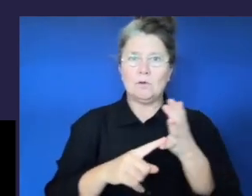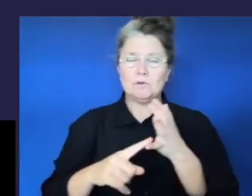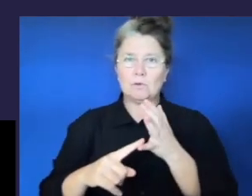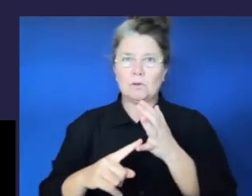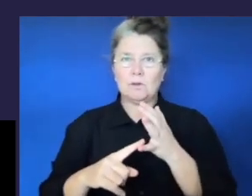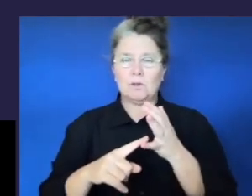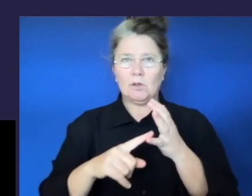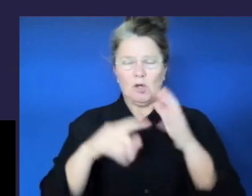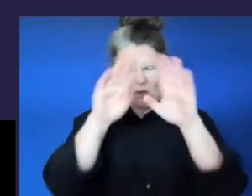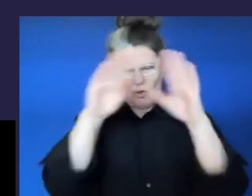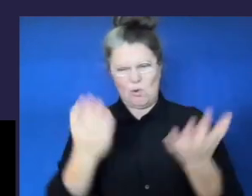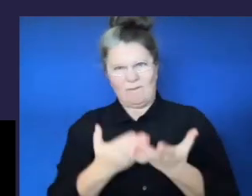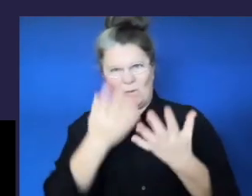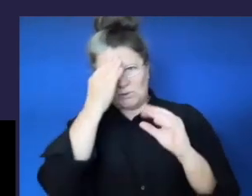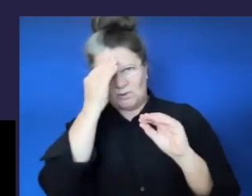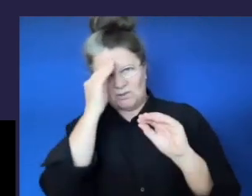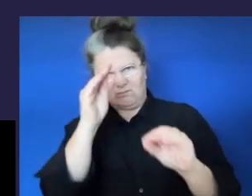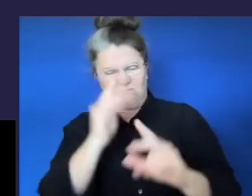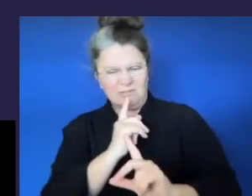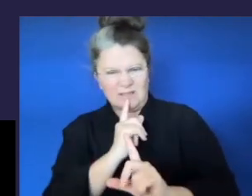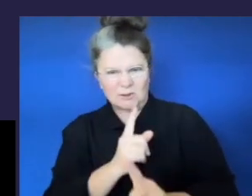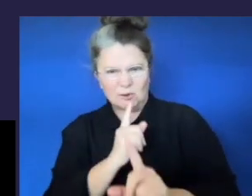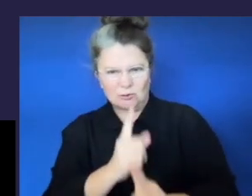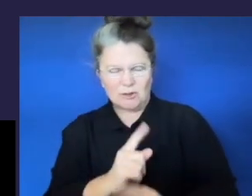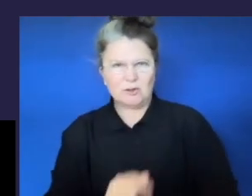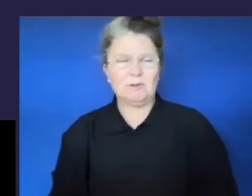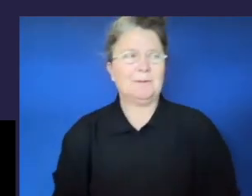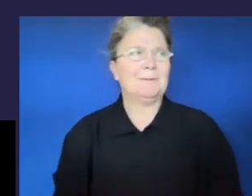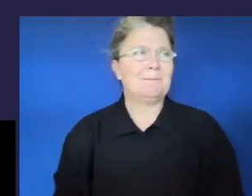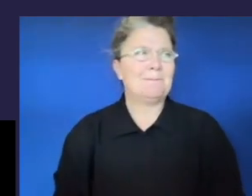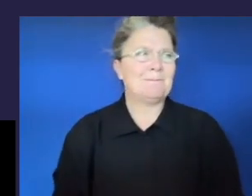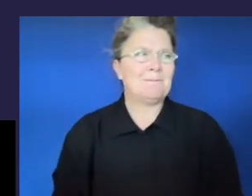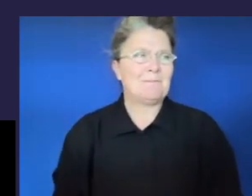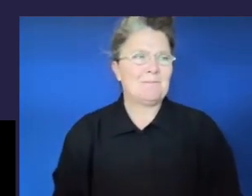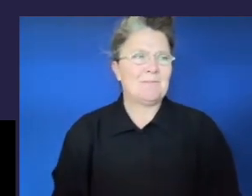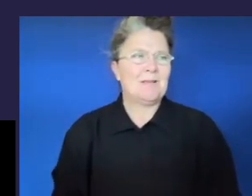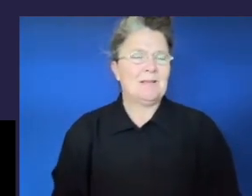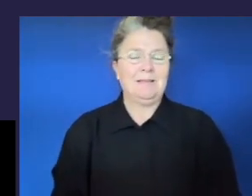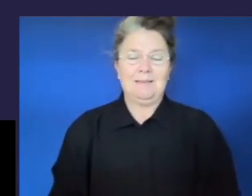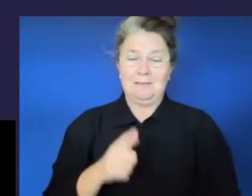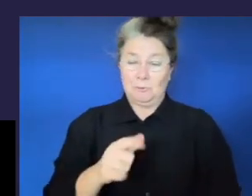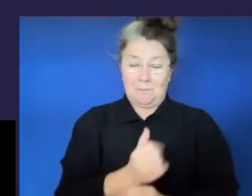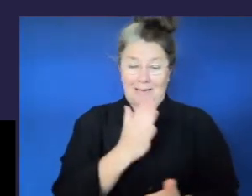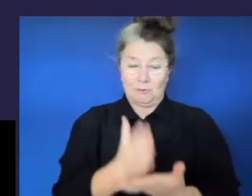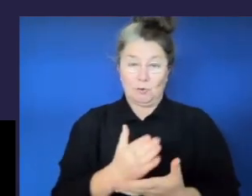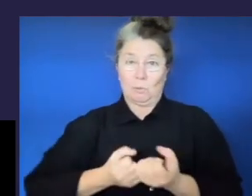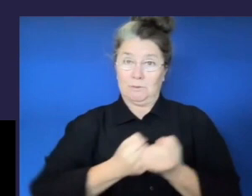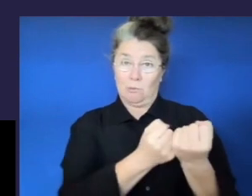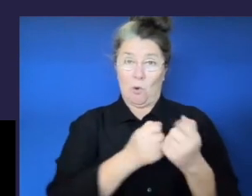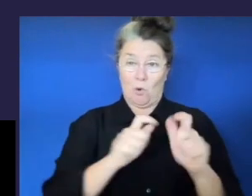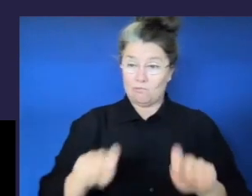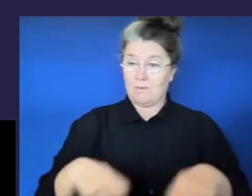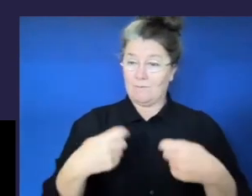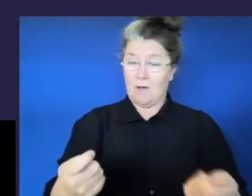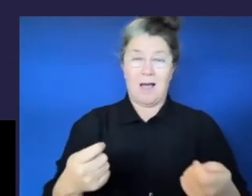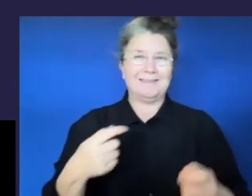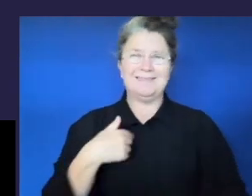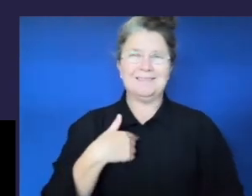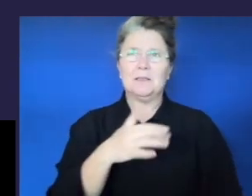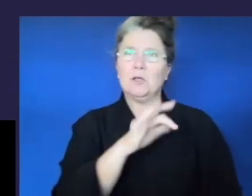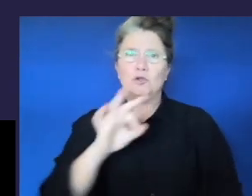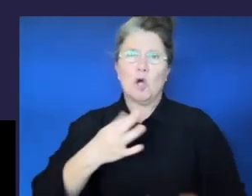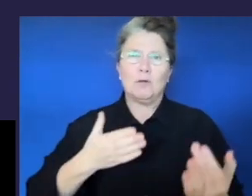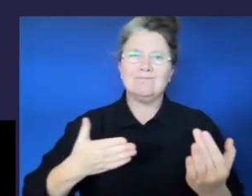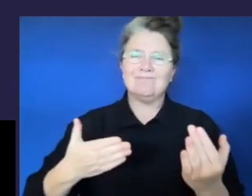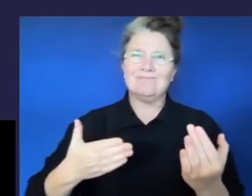assistance to ensure support is provided in least intrusive ways within the classroom and allowing the teacher to form